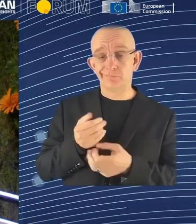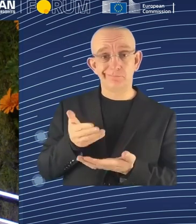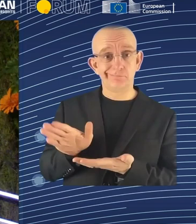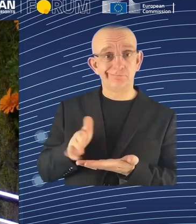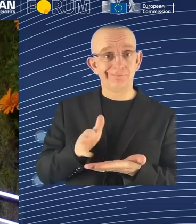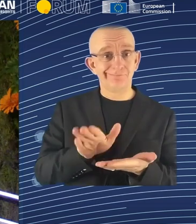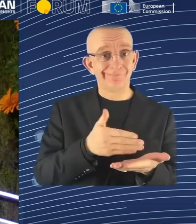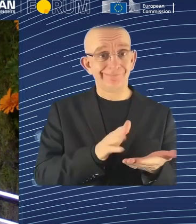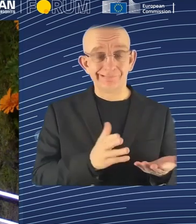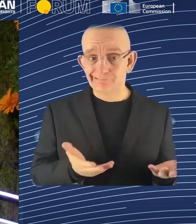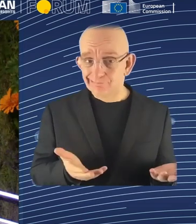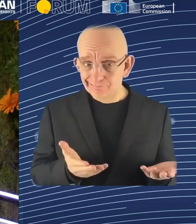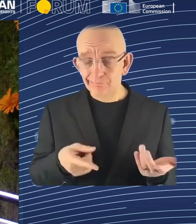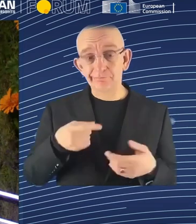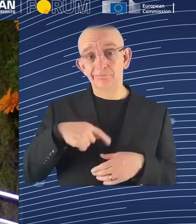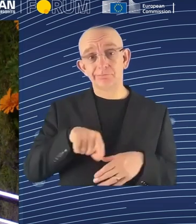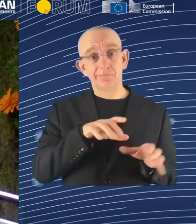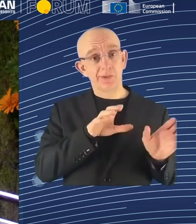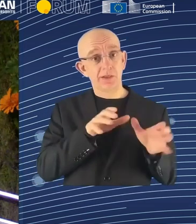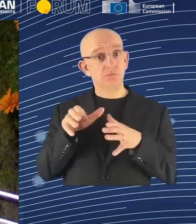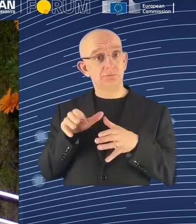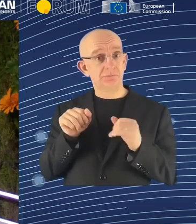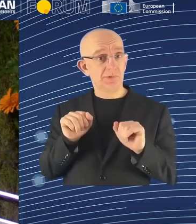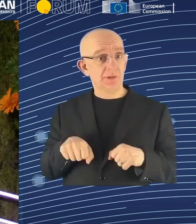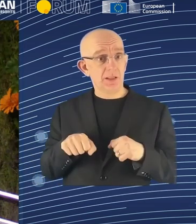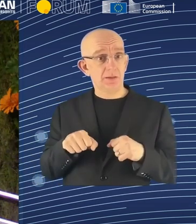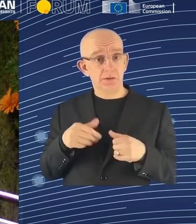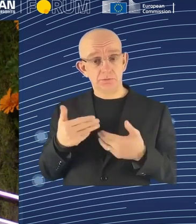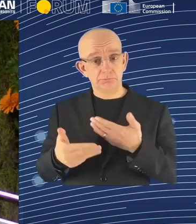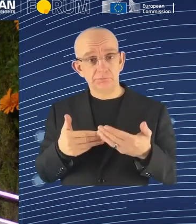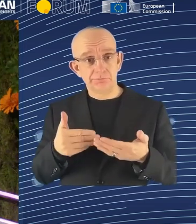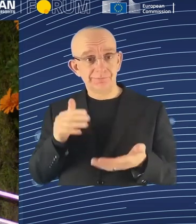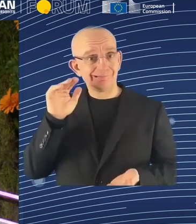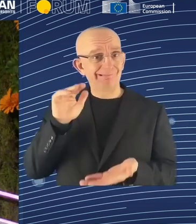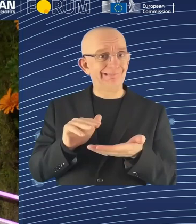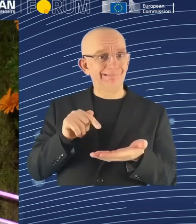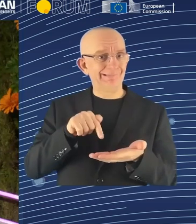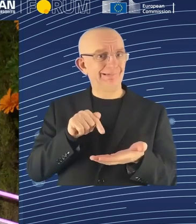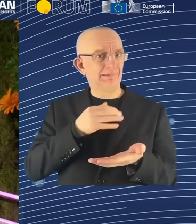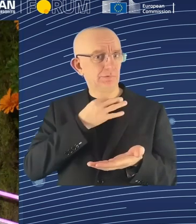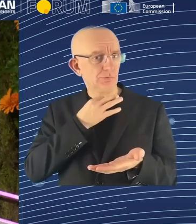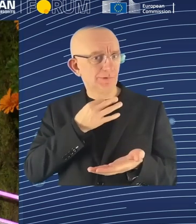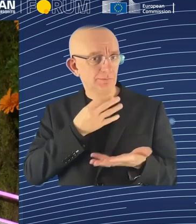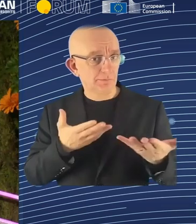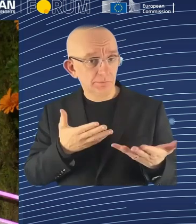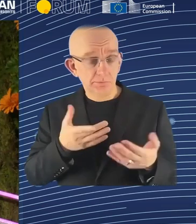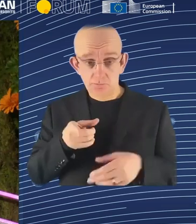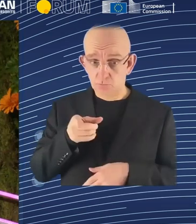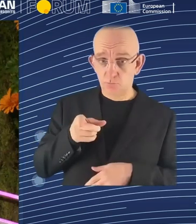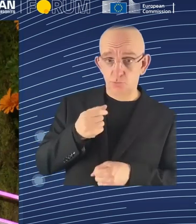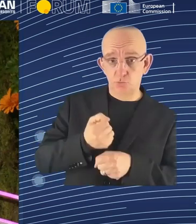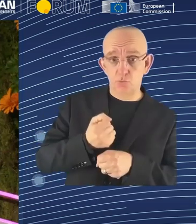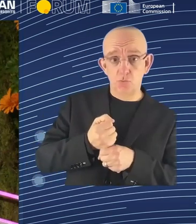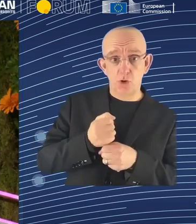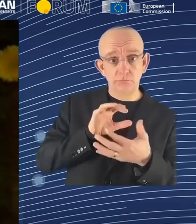relevant stakeholders such as industry, social partners or public authorities to address this problem in a more holistic way?